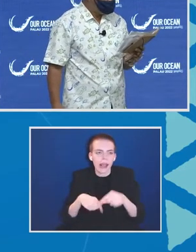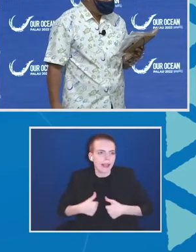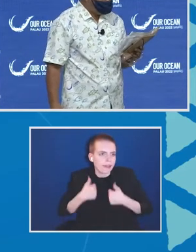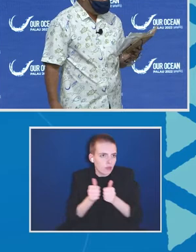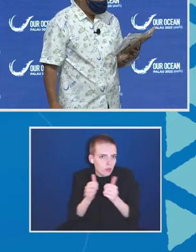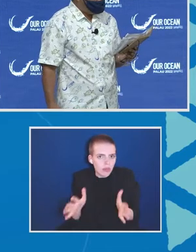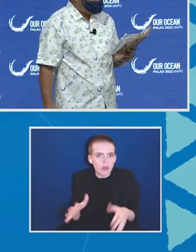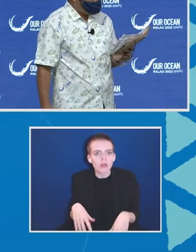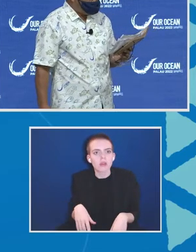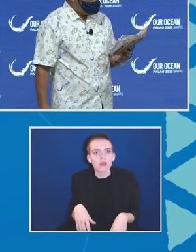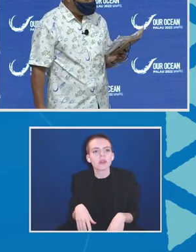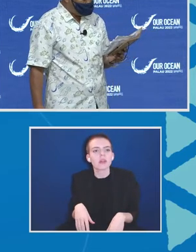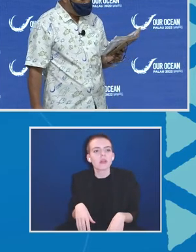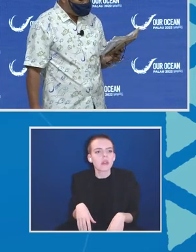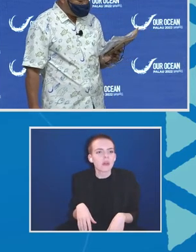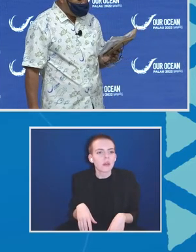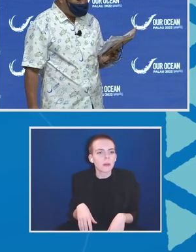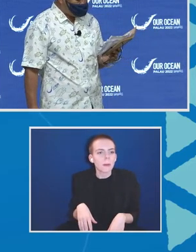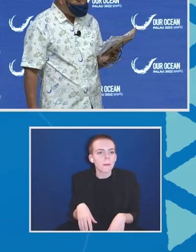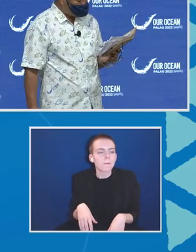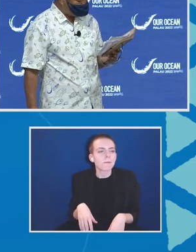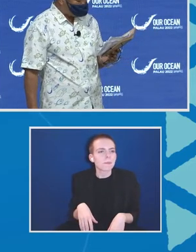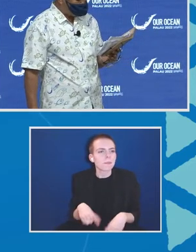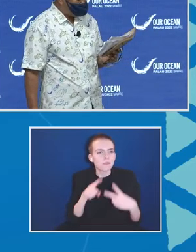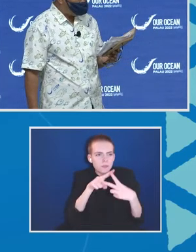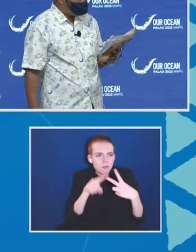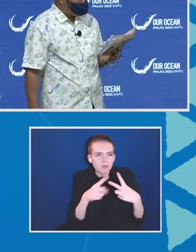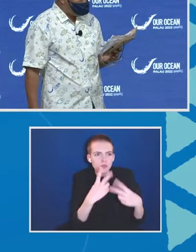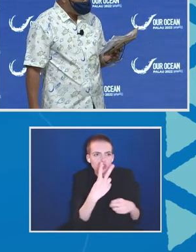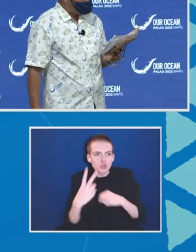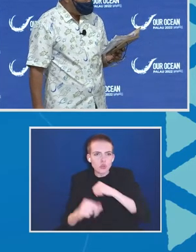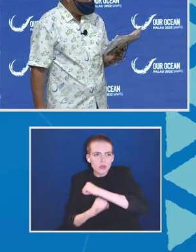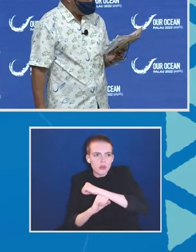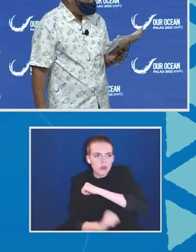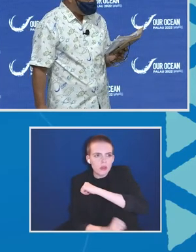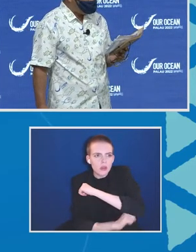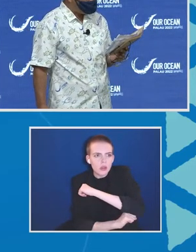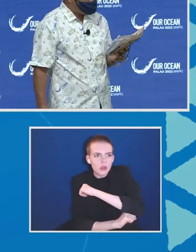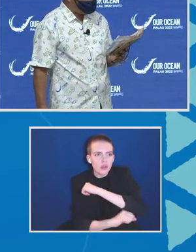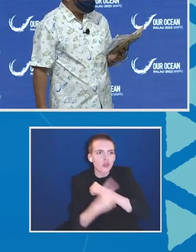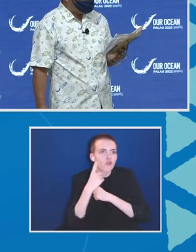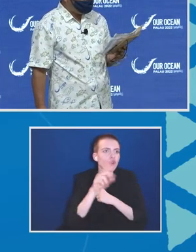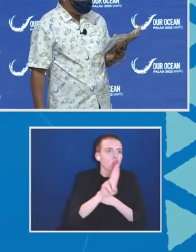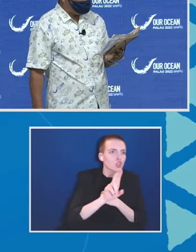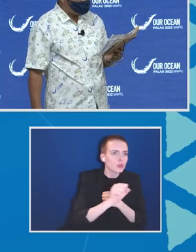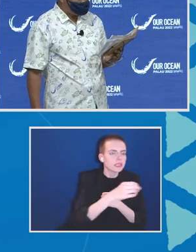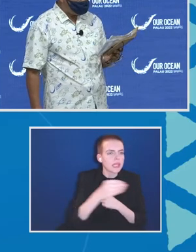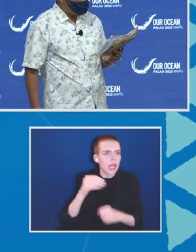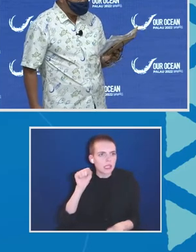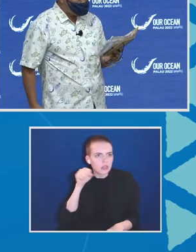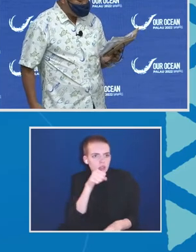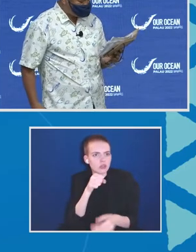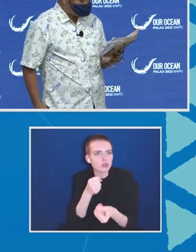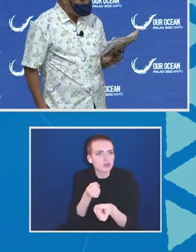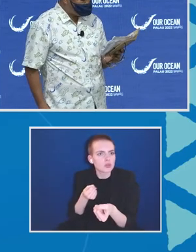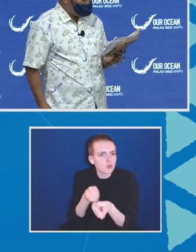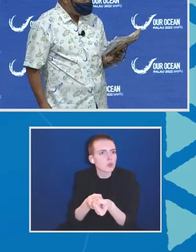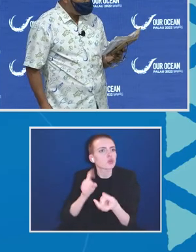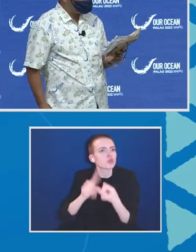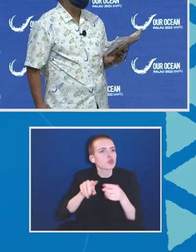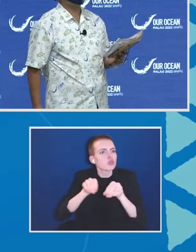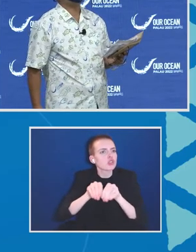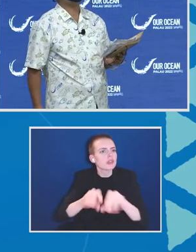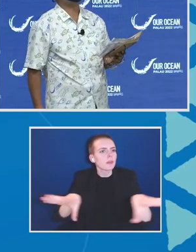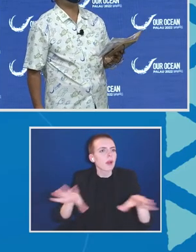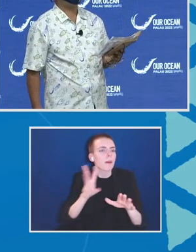Foundation, together with Australia, USA, and Taiwan, support Palau to deploy maritime surveillance vessels